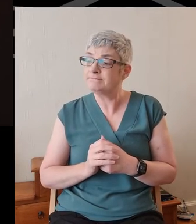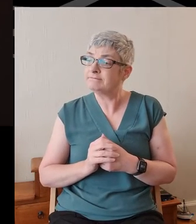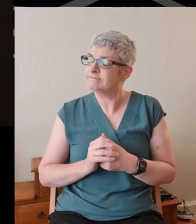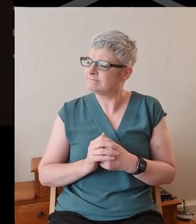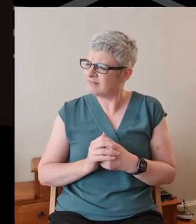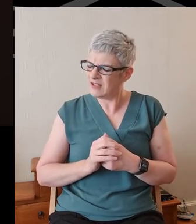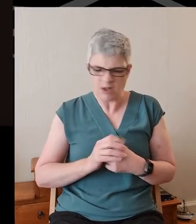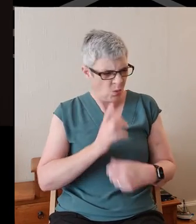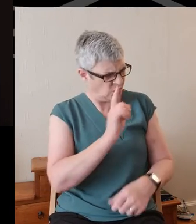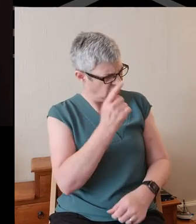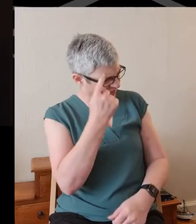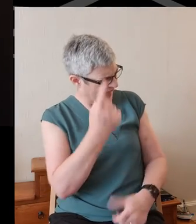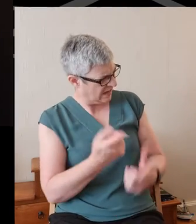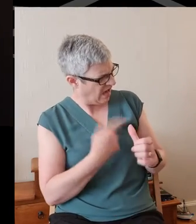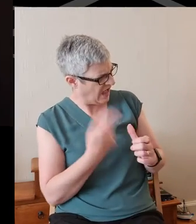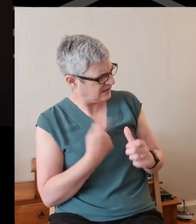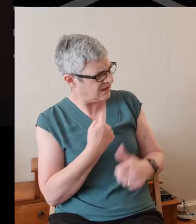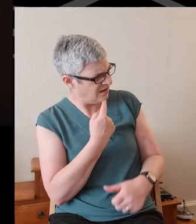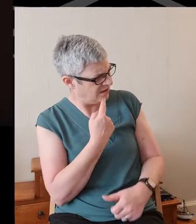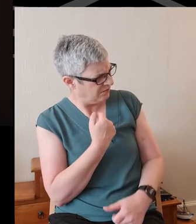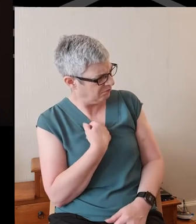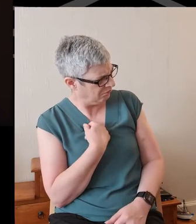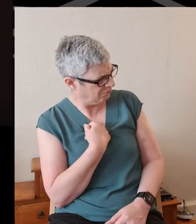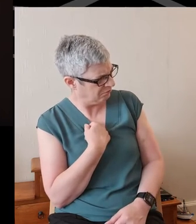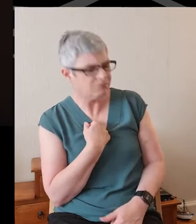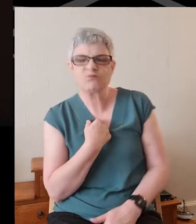And what do you think you'll answer? said Piglet.